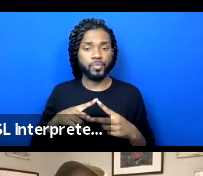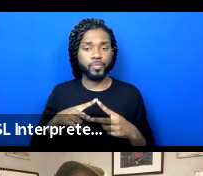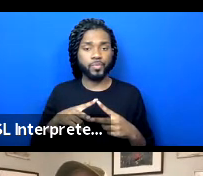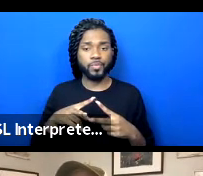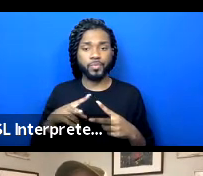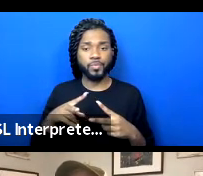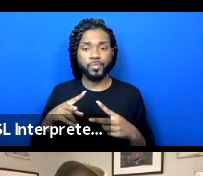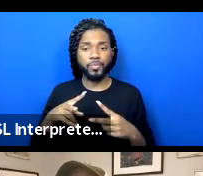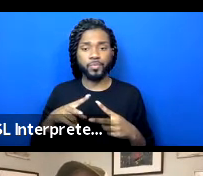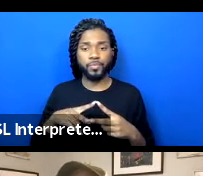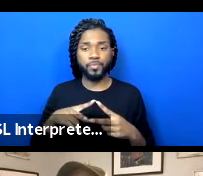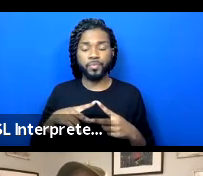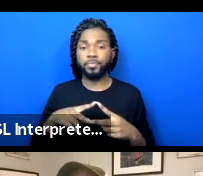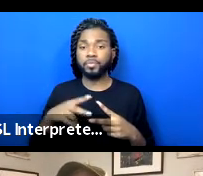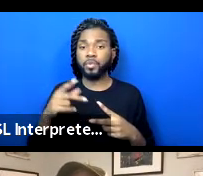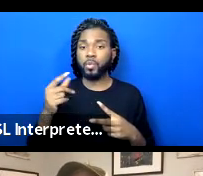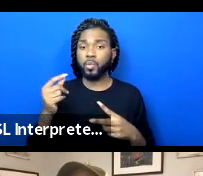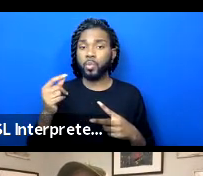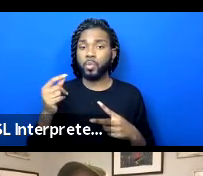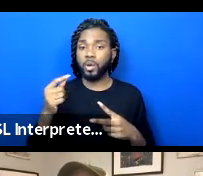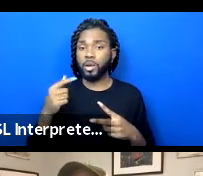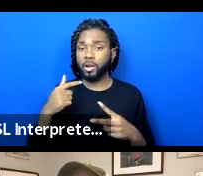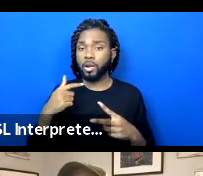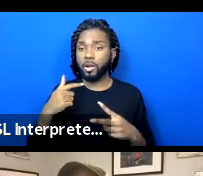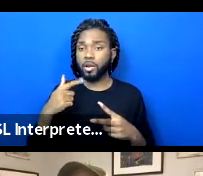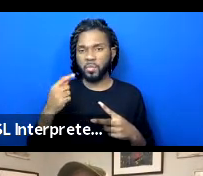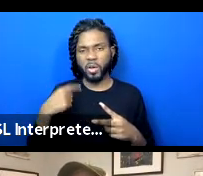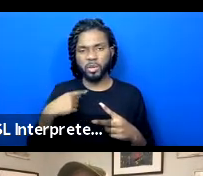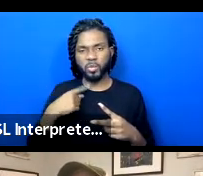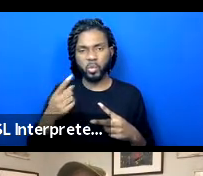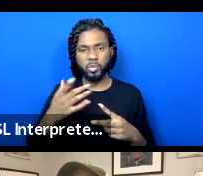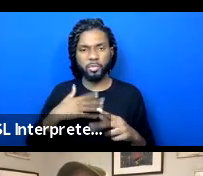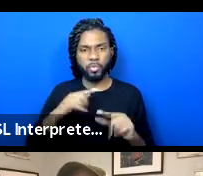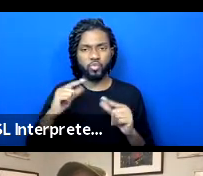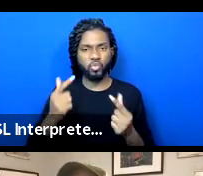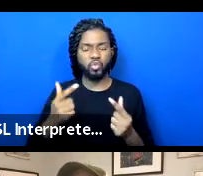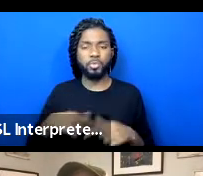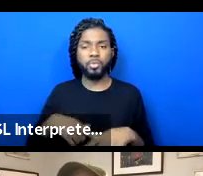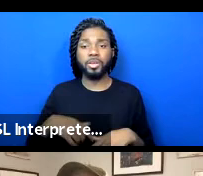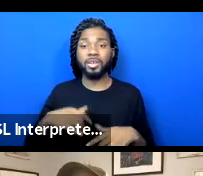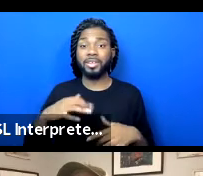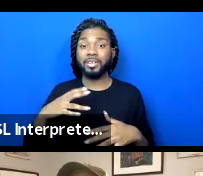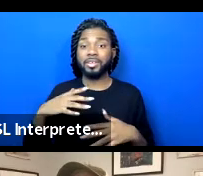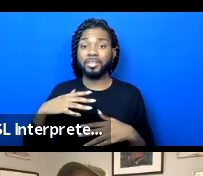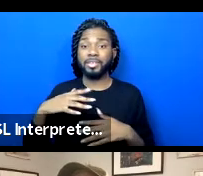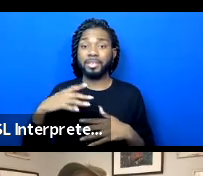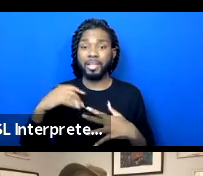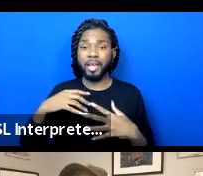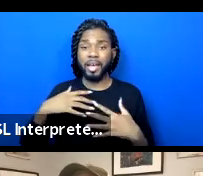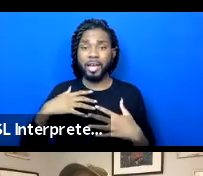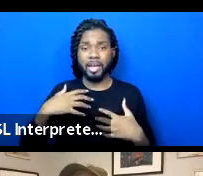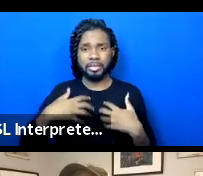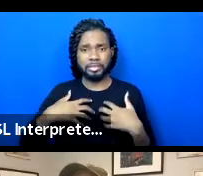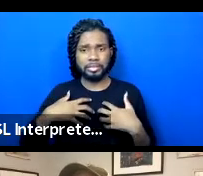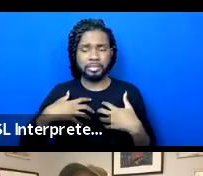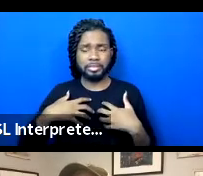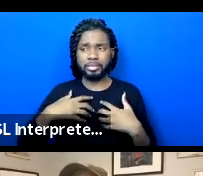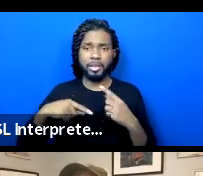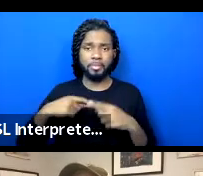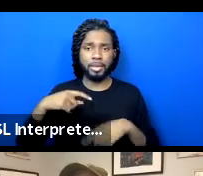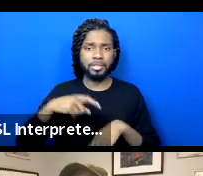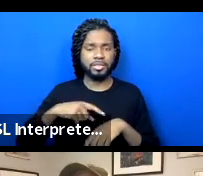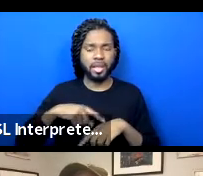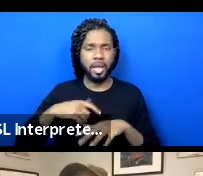what I said in my group is releasing the tension around time, because, you know, never having enough time.